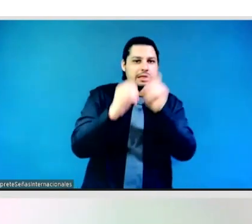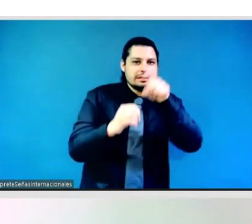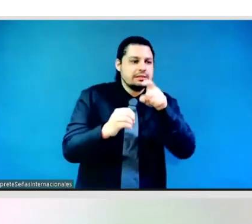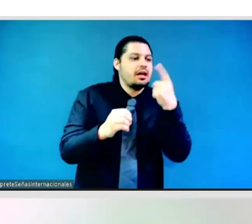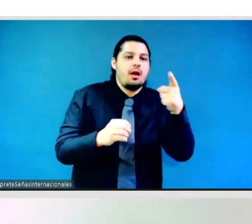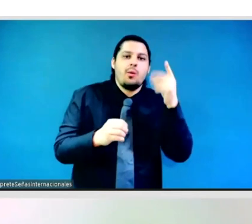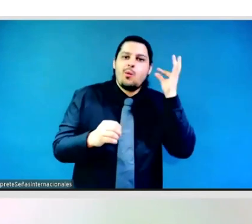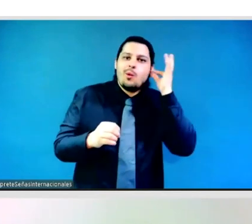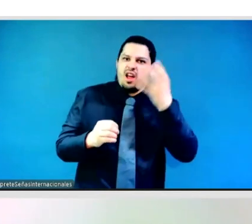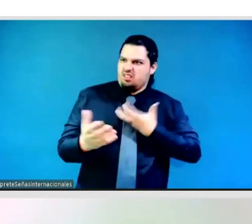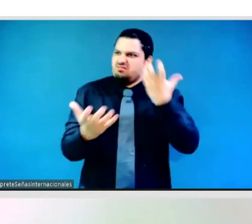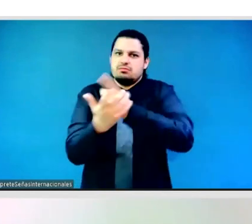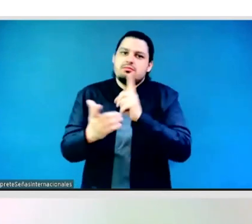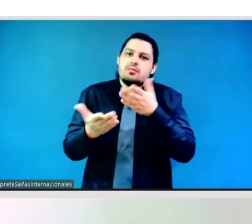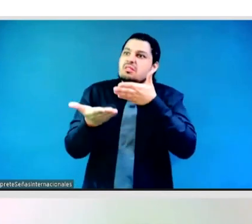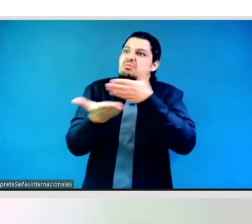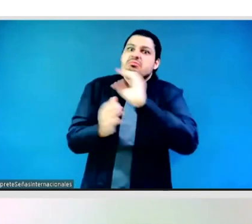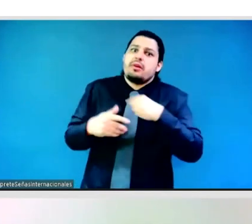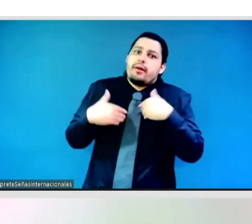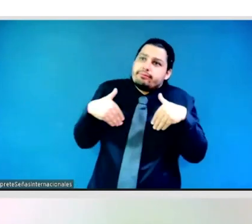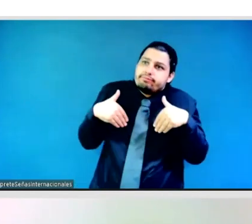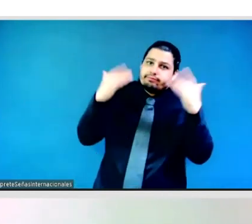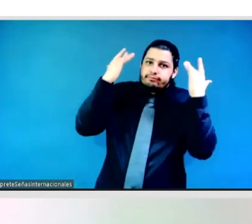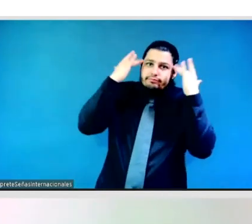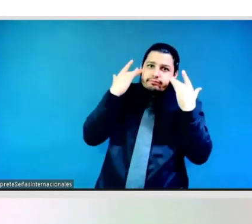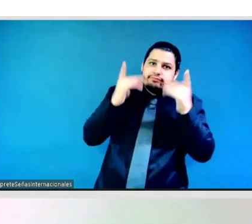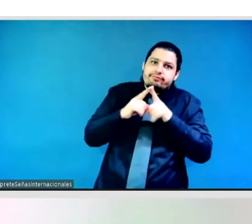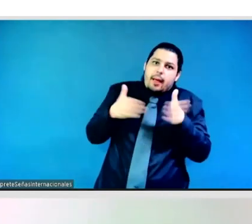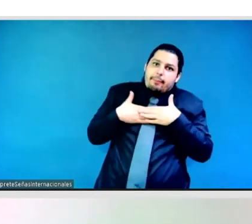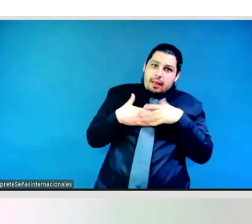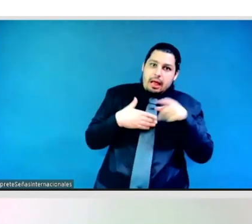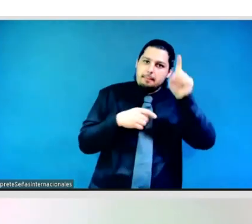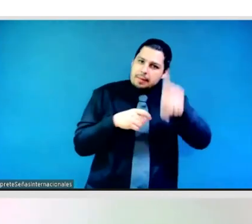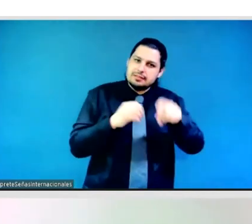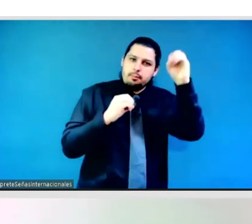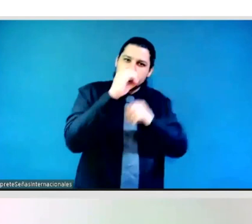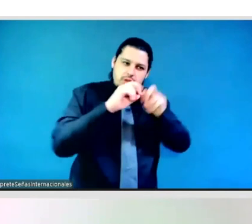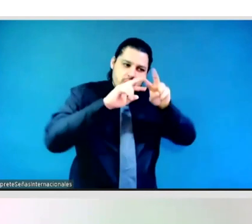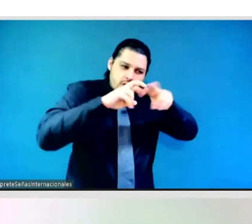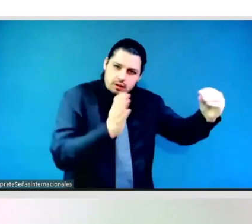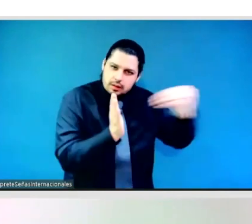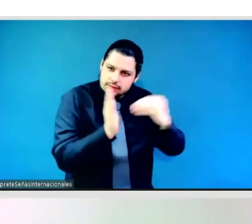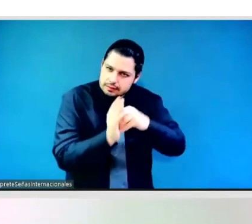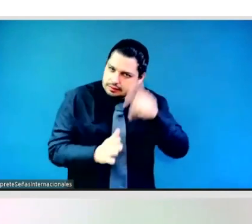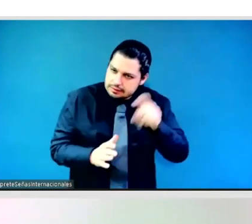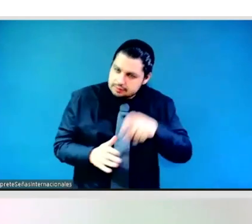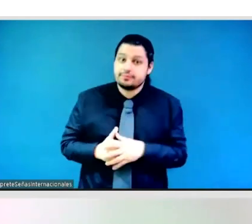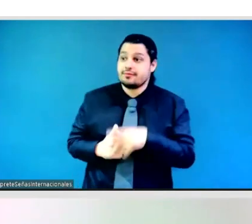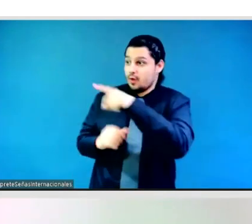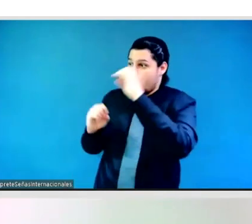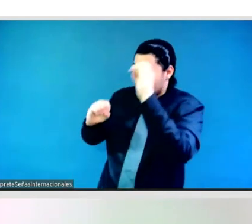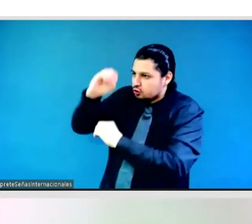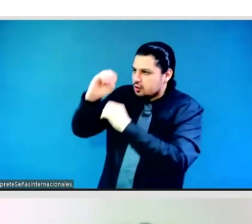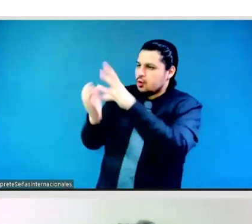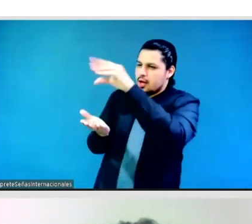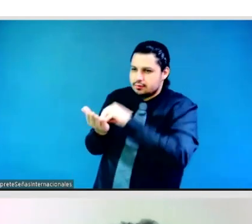consider. So, in the blueprint, you will, of course, the documents will be shared as we make, you know, as we prepare for Paris, but just